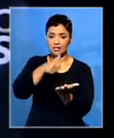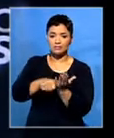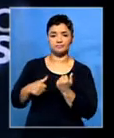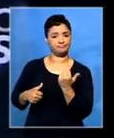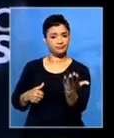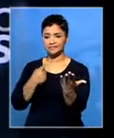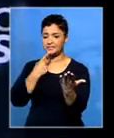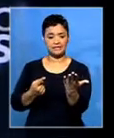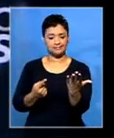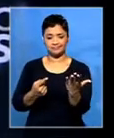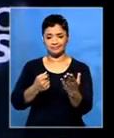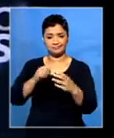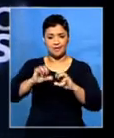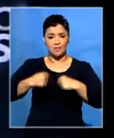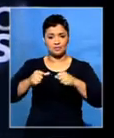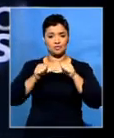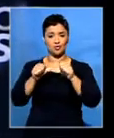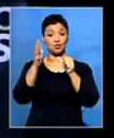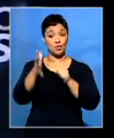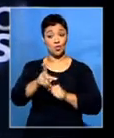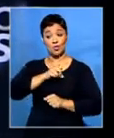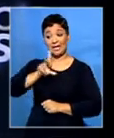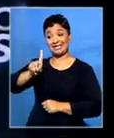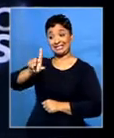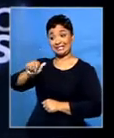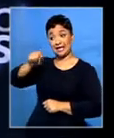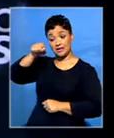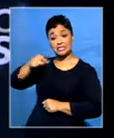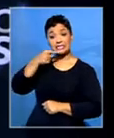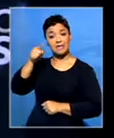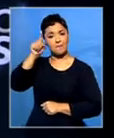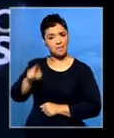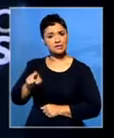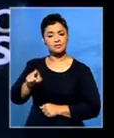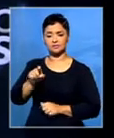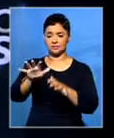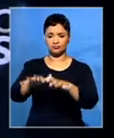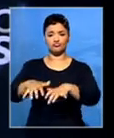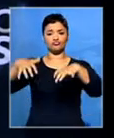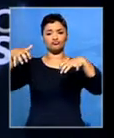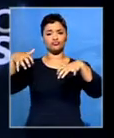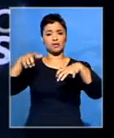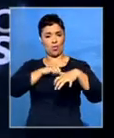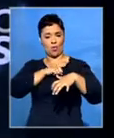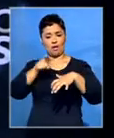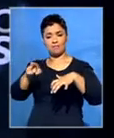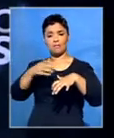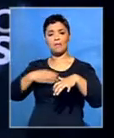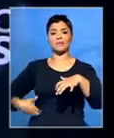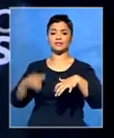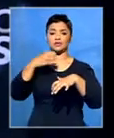become unworkable. He cited the Democratic Alliance's motion to censure President Jacob Zuma in the National Assembly as the reason.